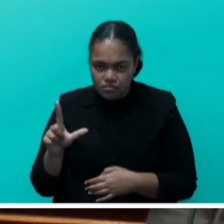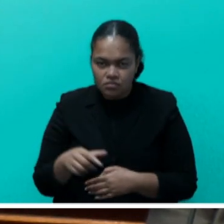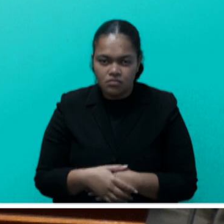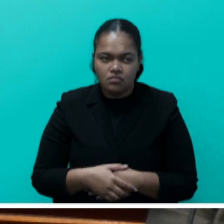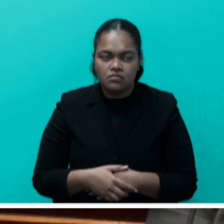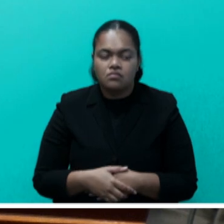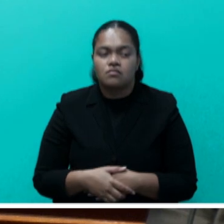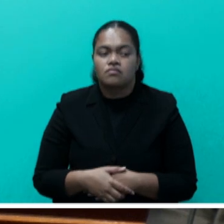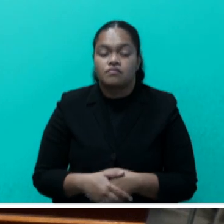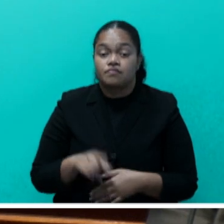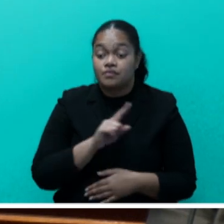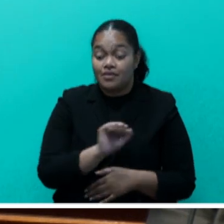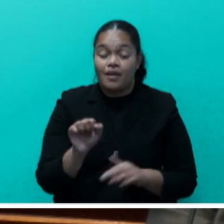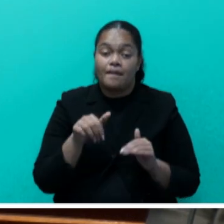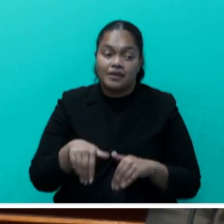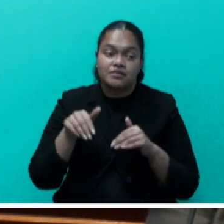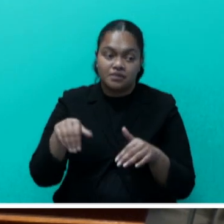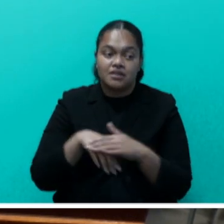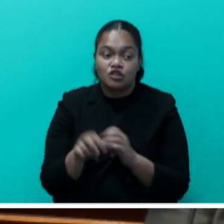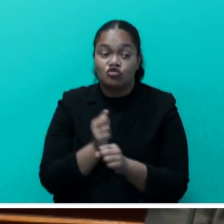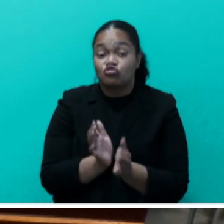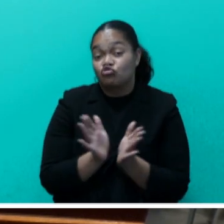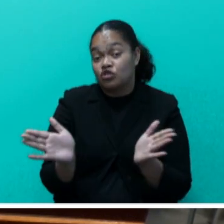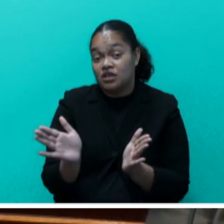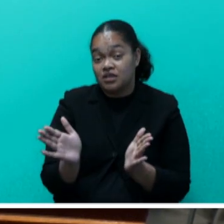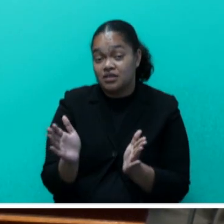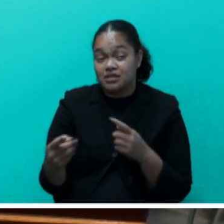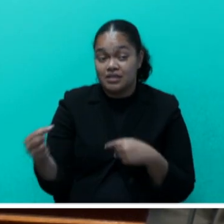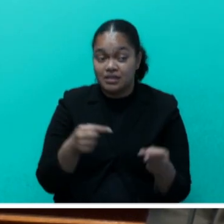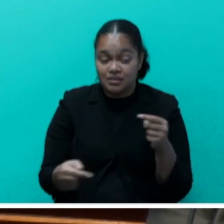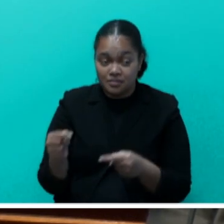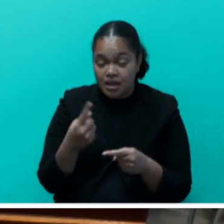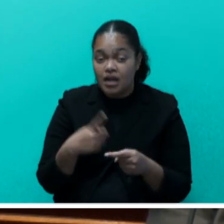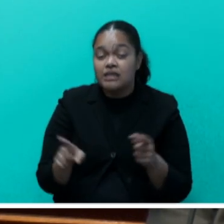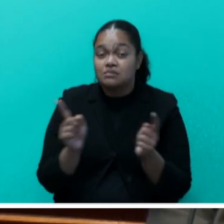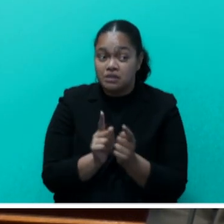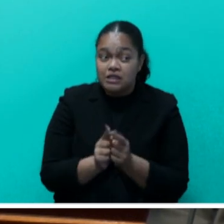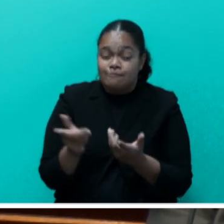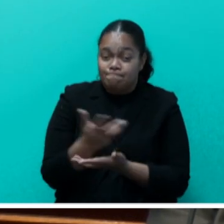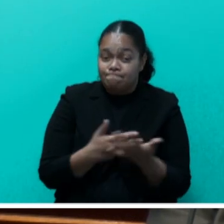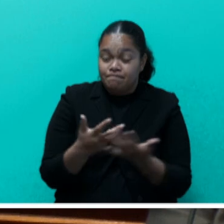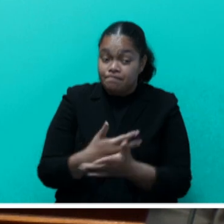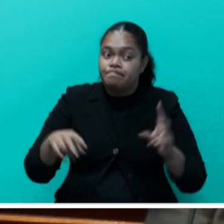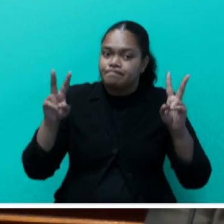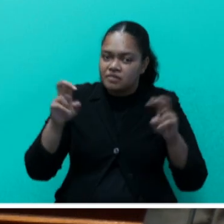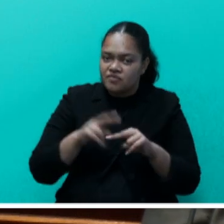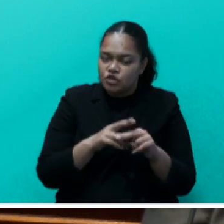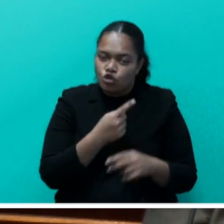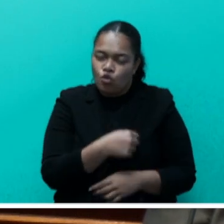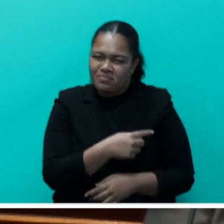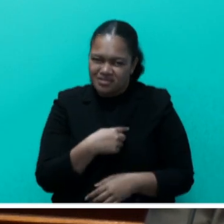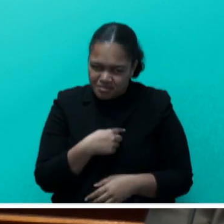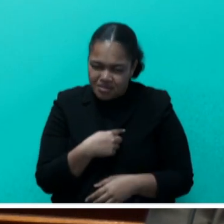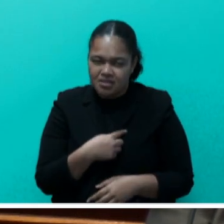Their participation in the general debate, side events, and bilateral meetings highlighted Fiji's commitment to the SEEDS agenda